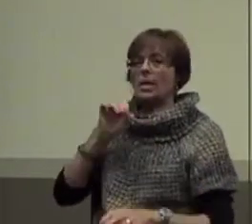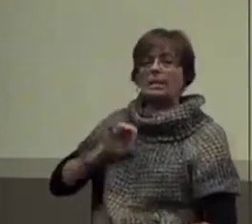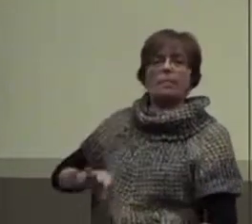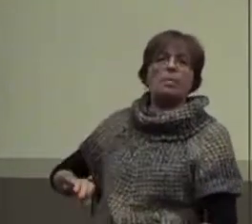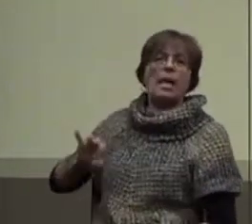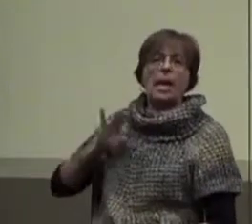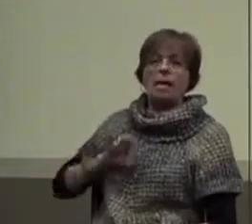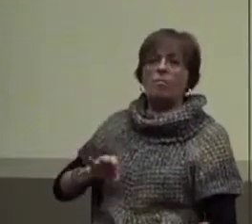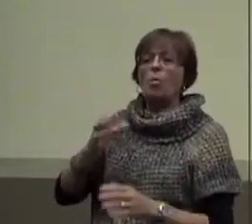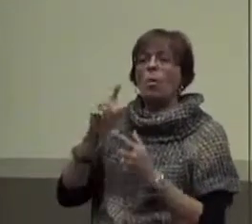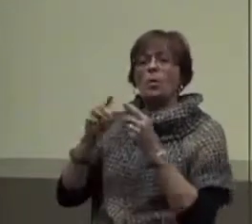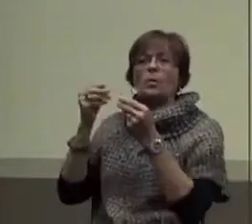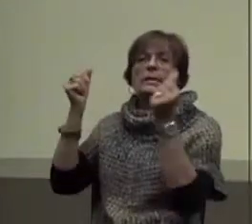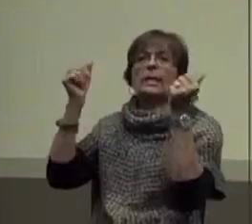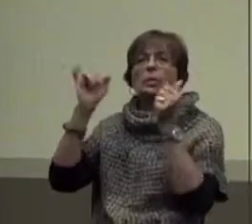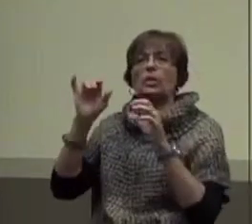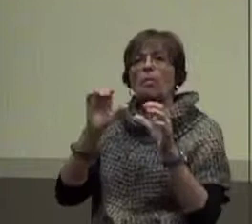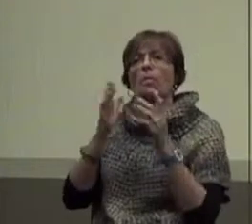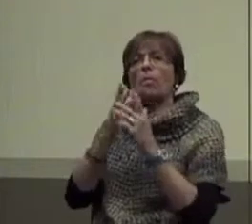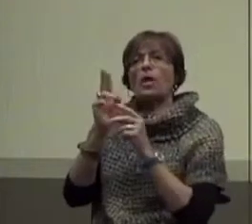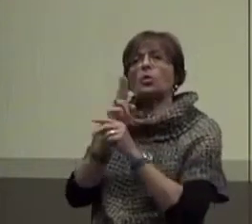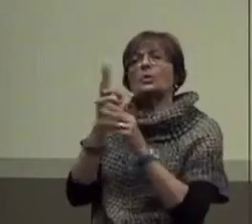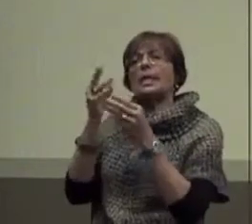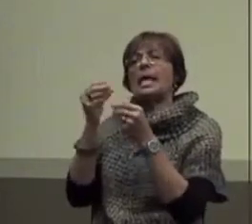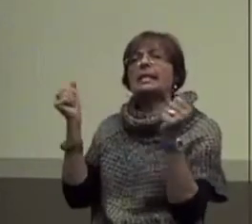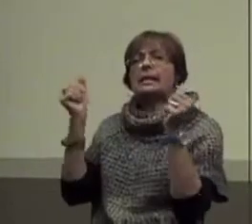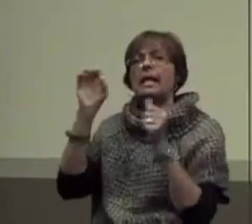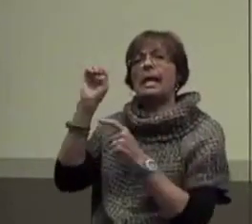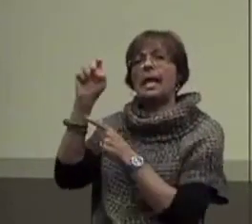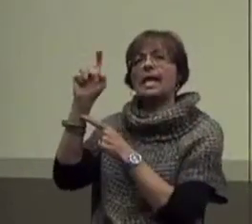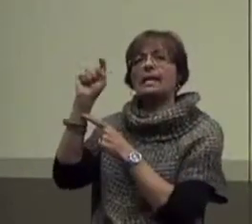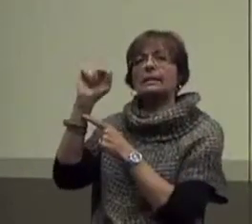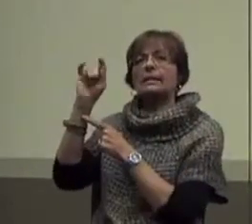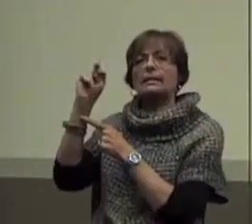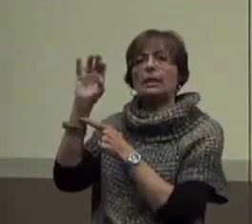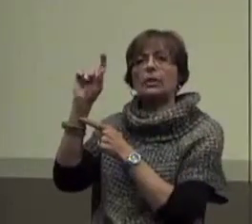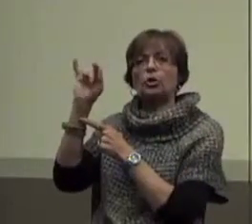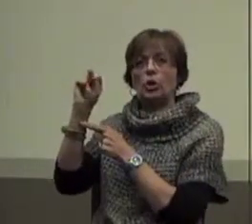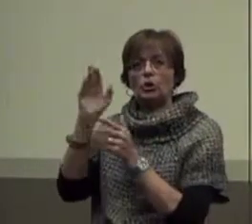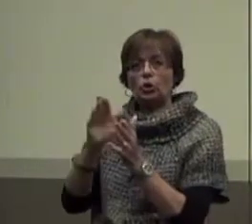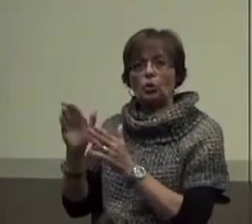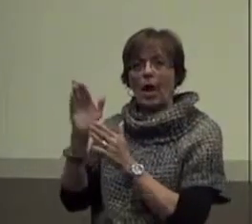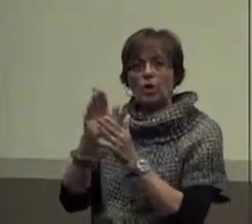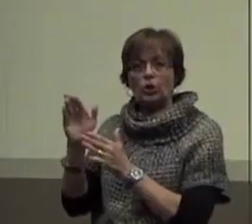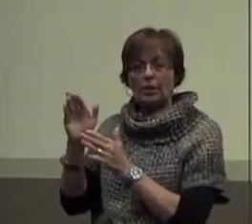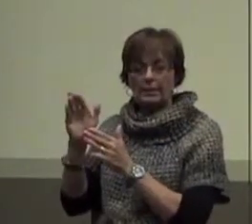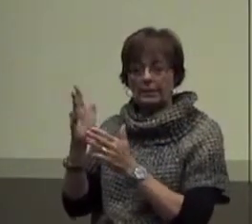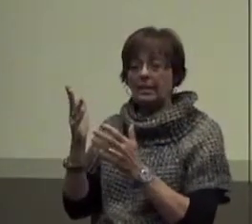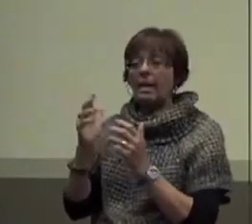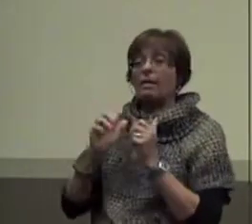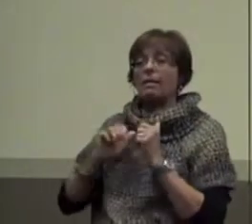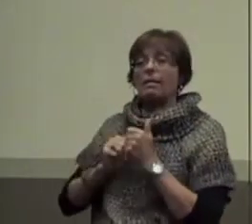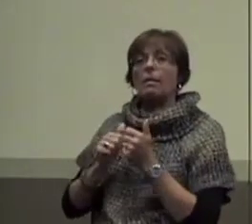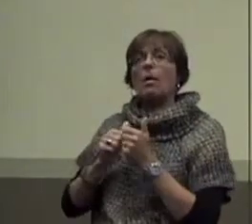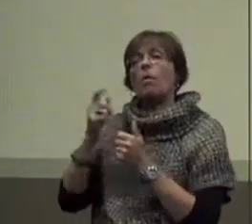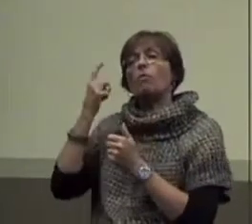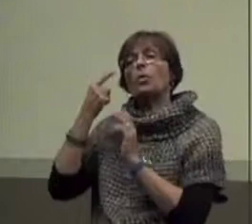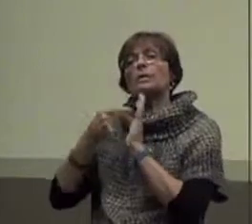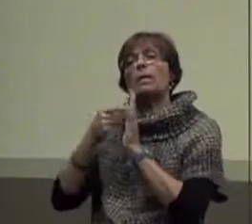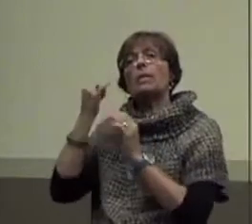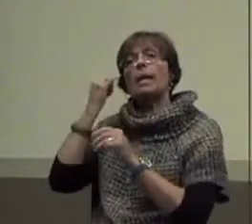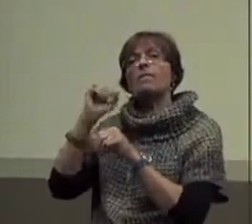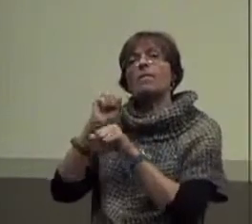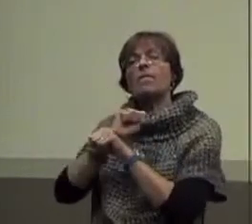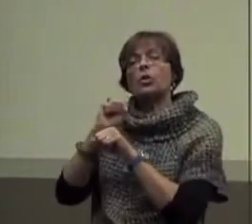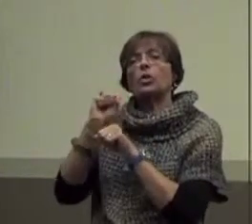extinguish that behavior by using what we call extinction strategies. So, the way that we do this is, for example,